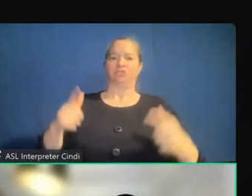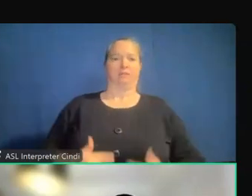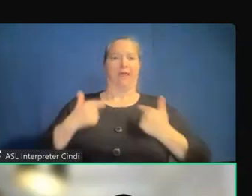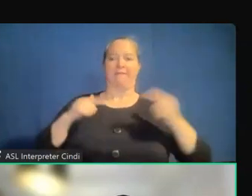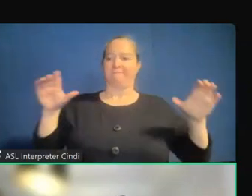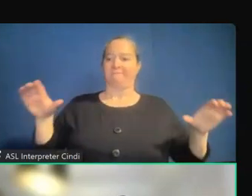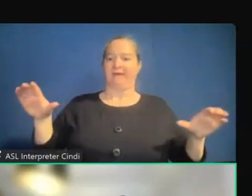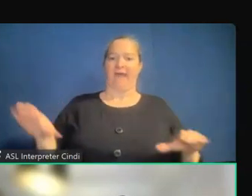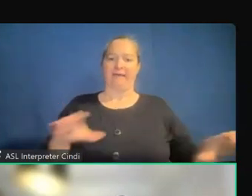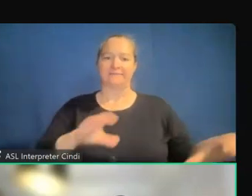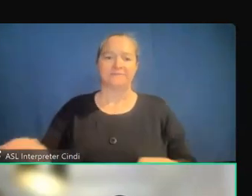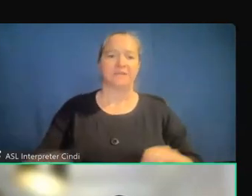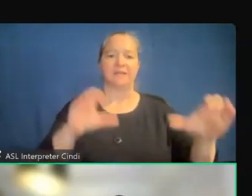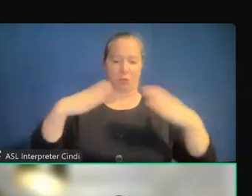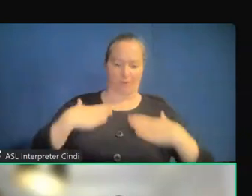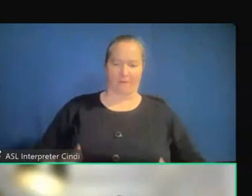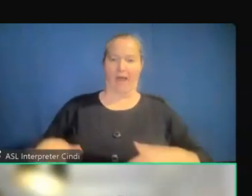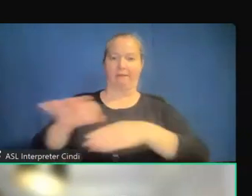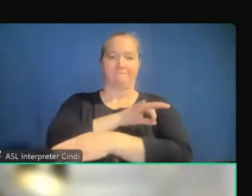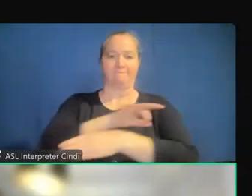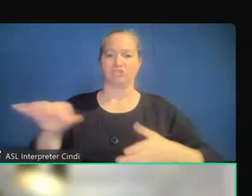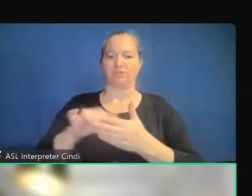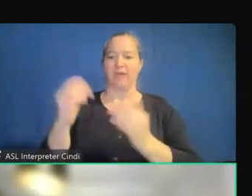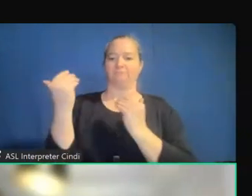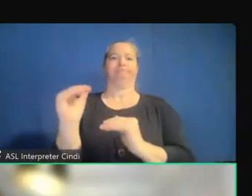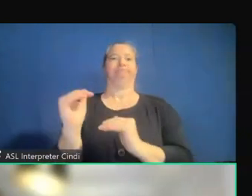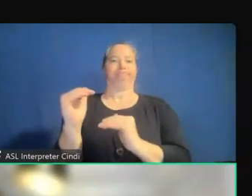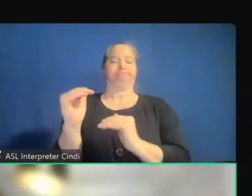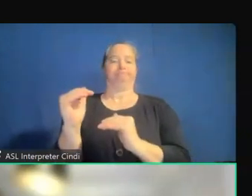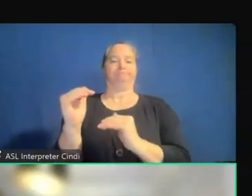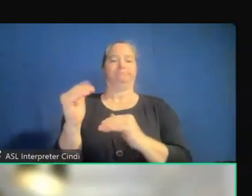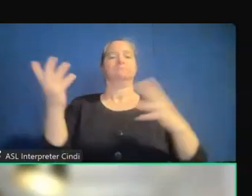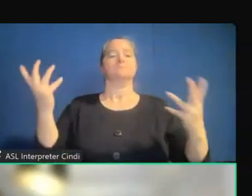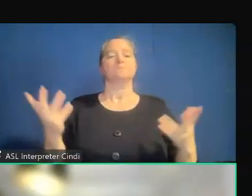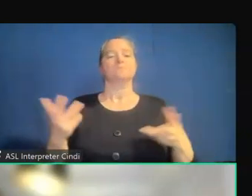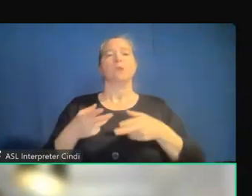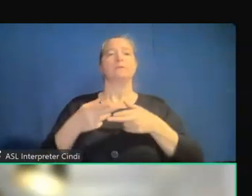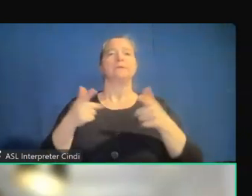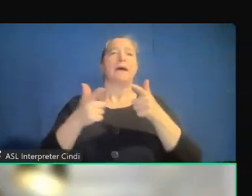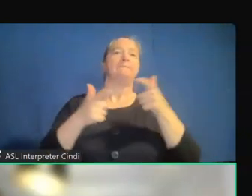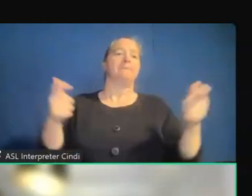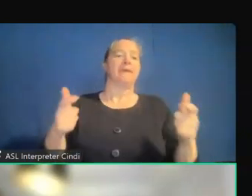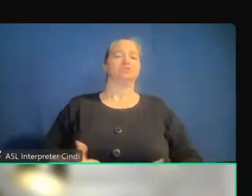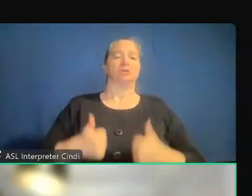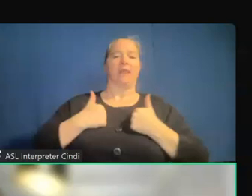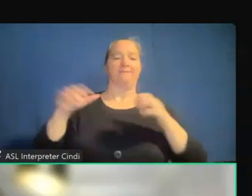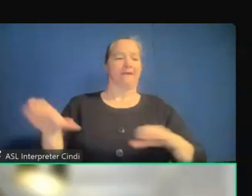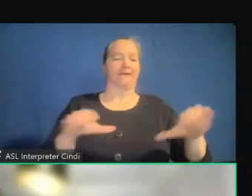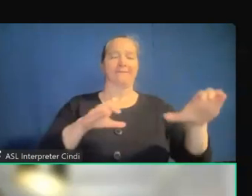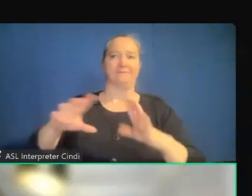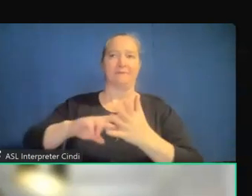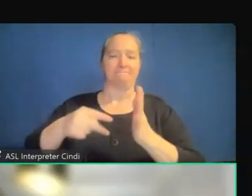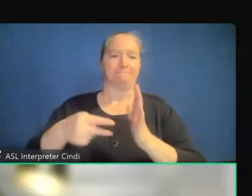or a major bodily function. So what's considered a major life activity? So